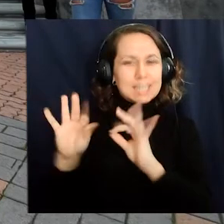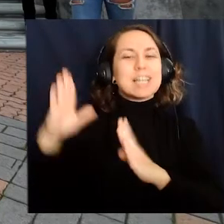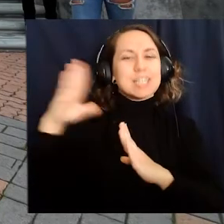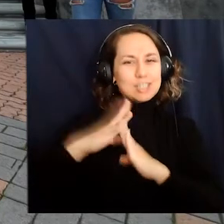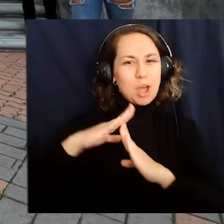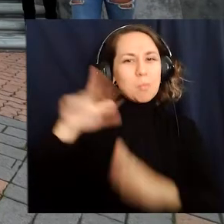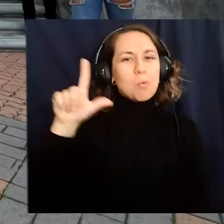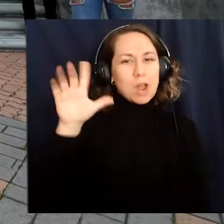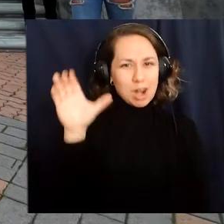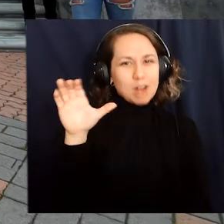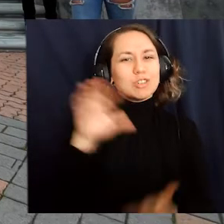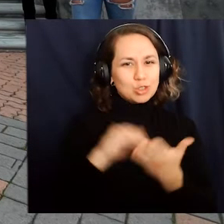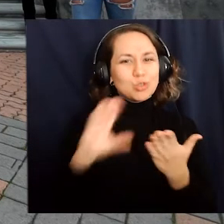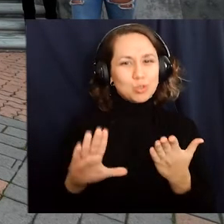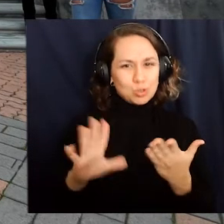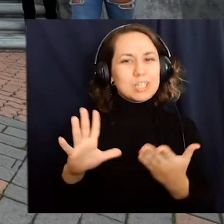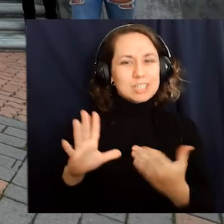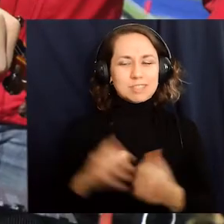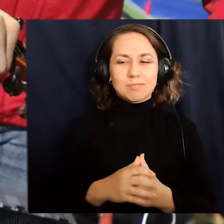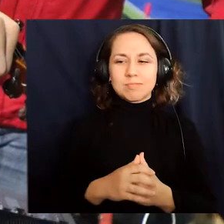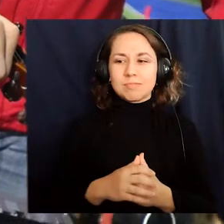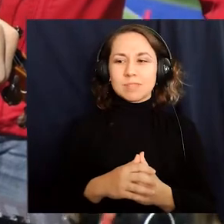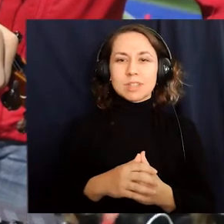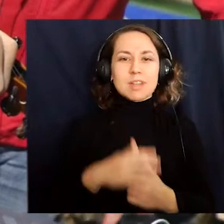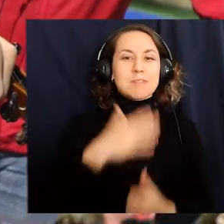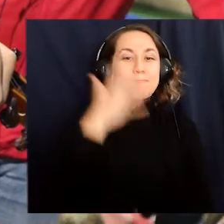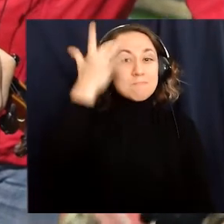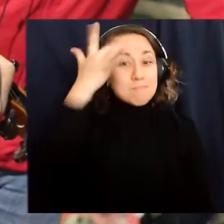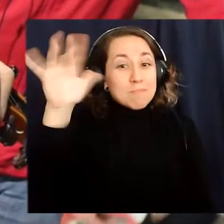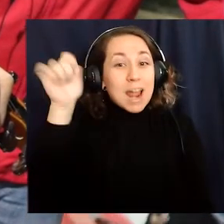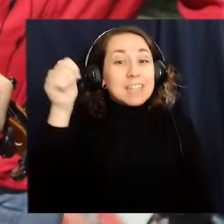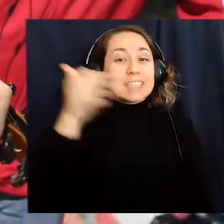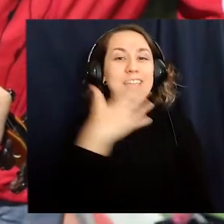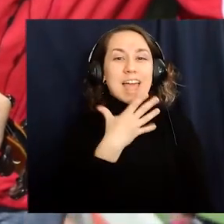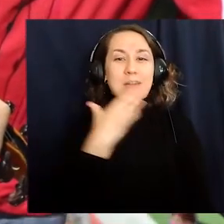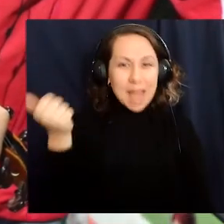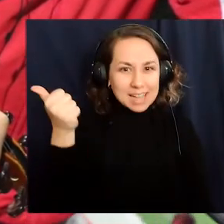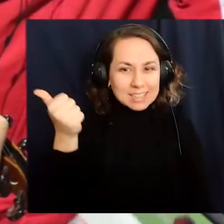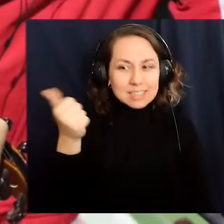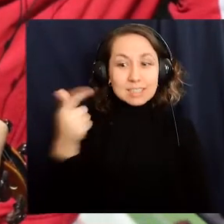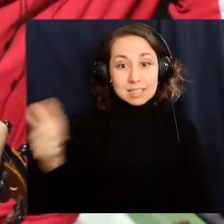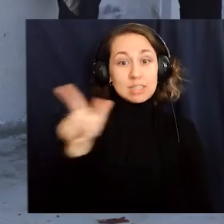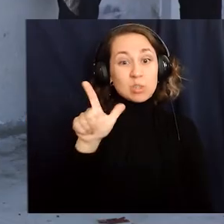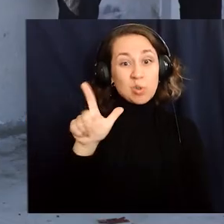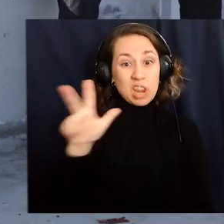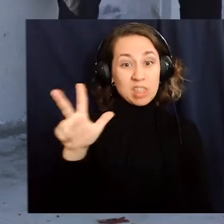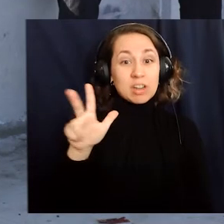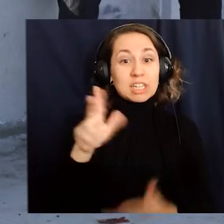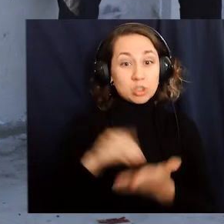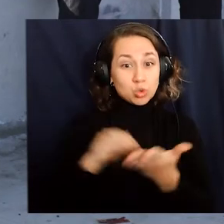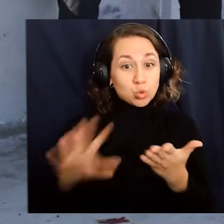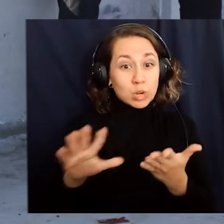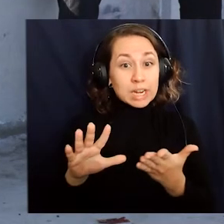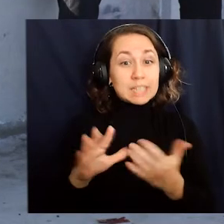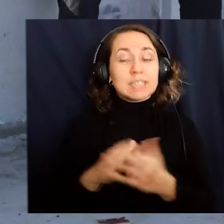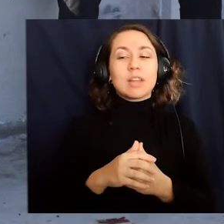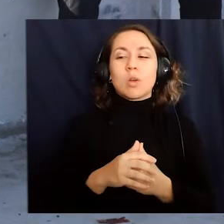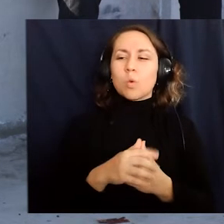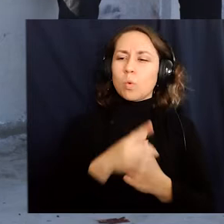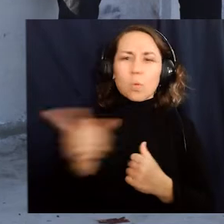selected as the top 100 students. The brightest and the best. These 23 students